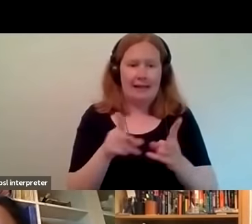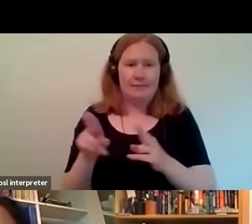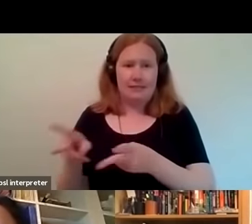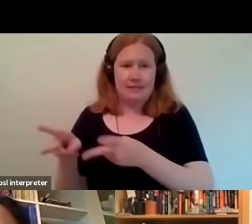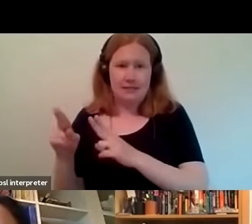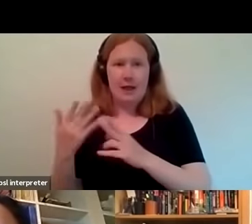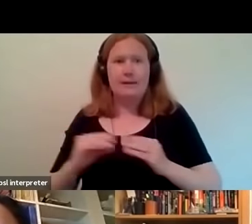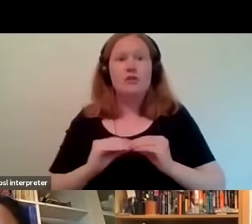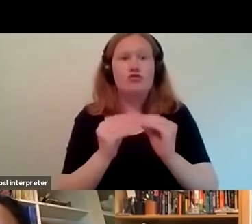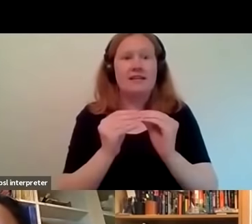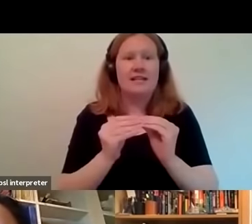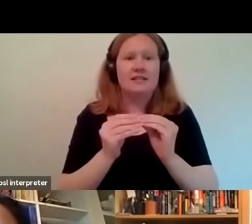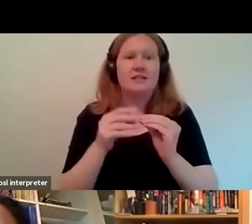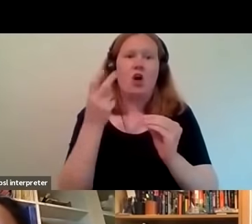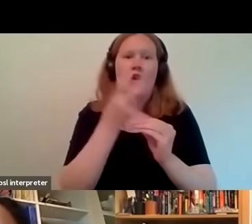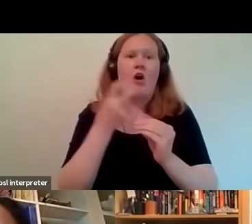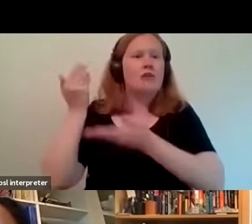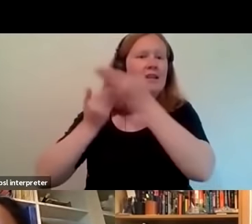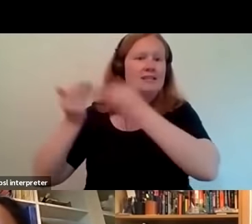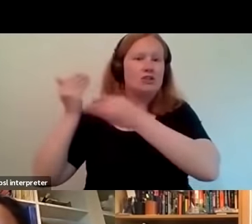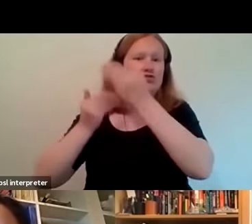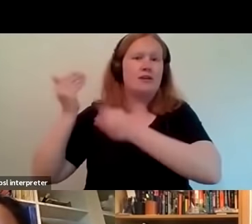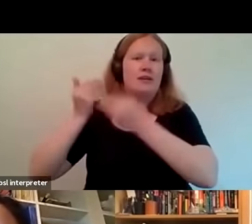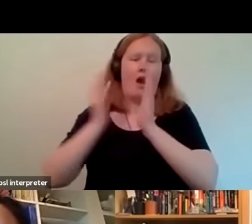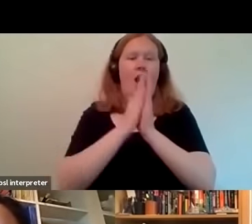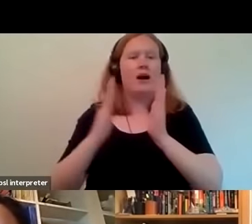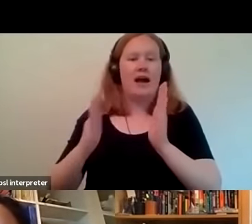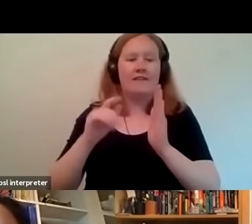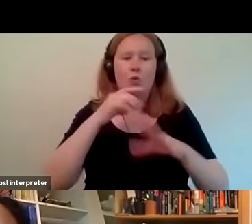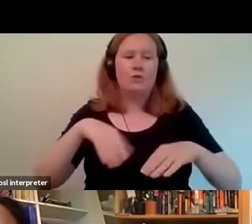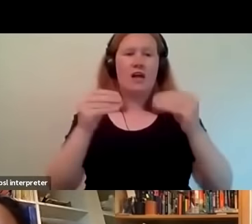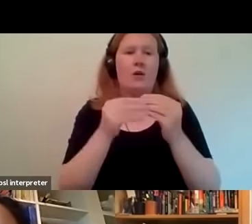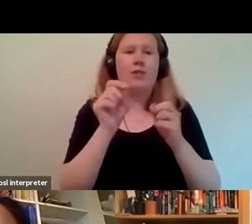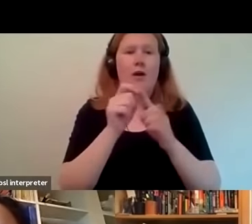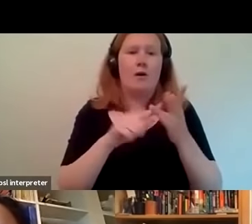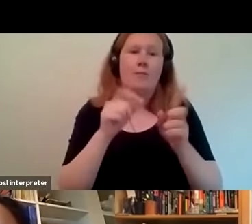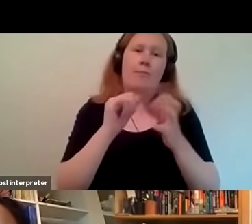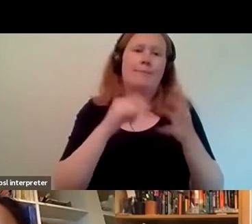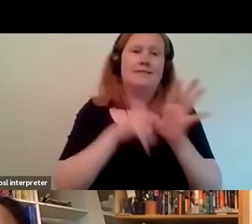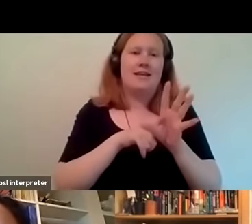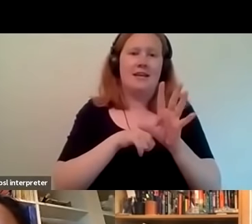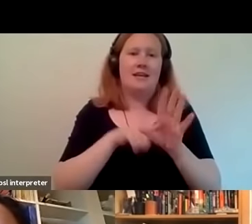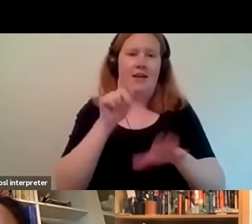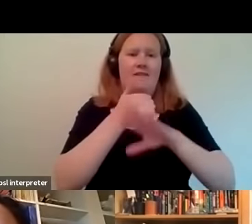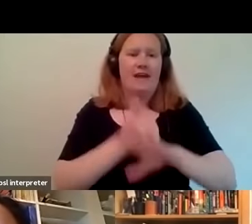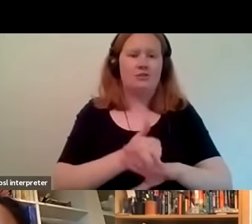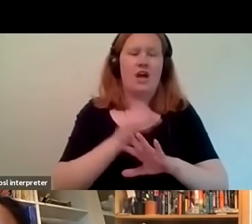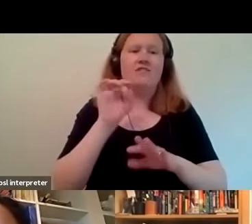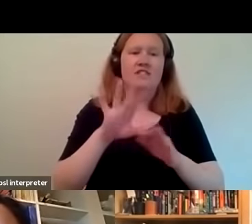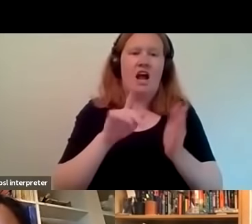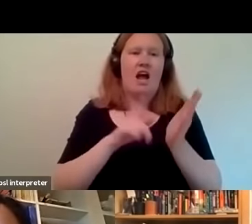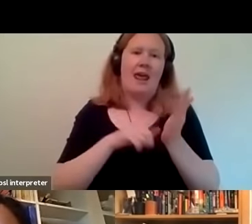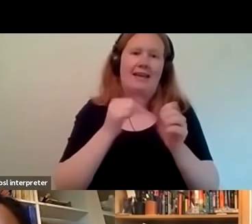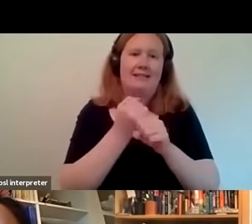created from this oral history archive so we're going to start with popsy the founder of starlight records and we're going to play the three clips back to